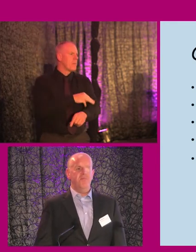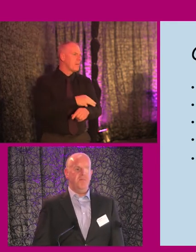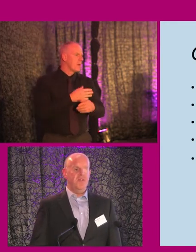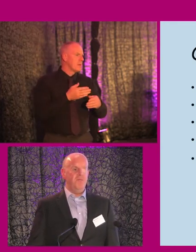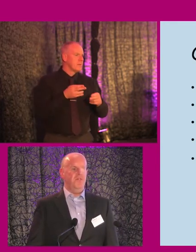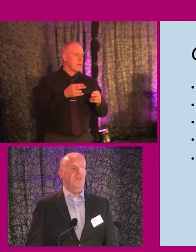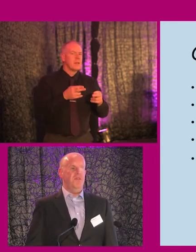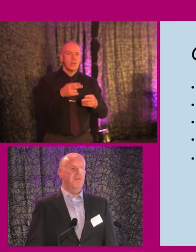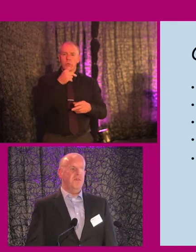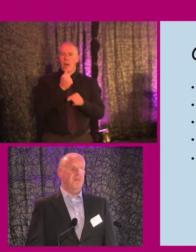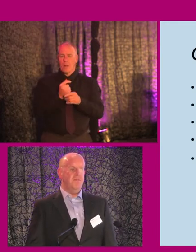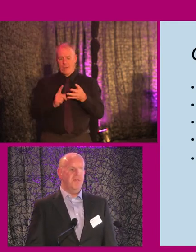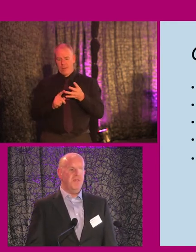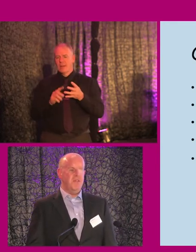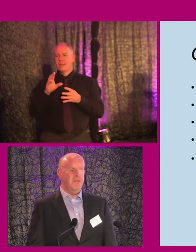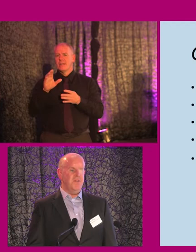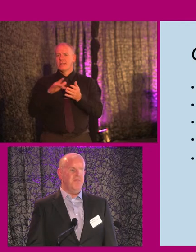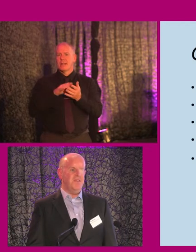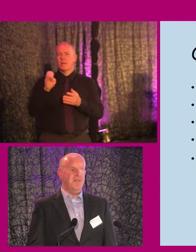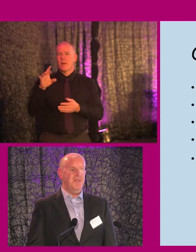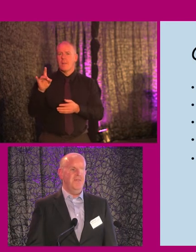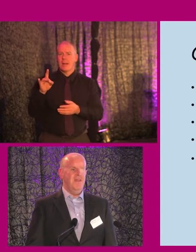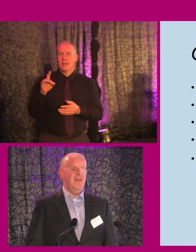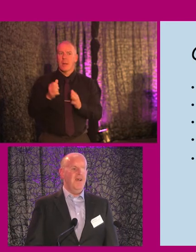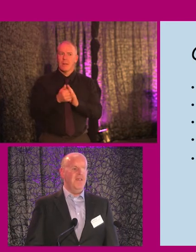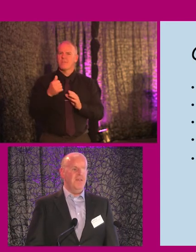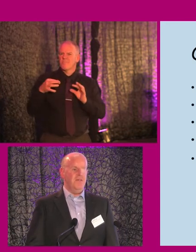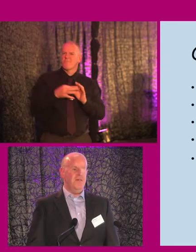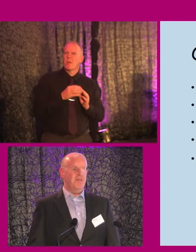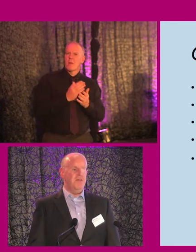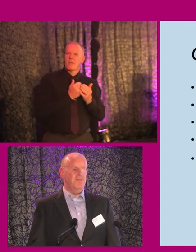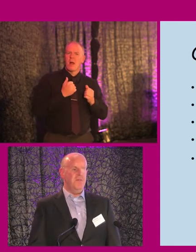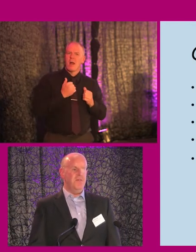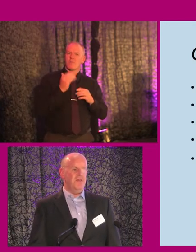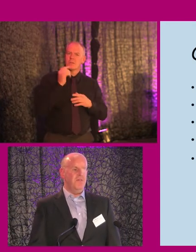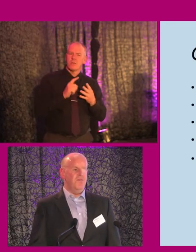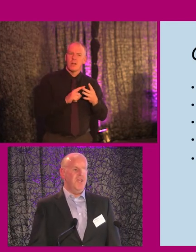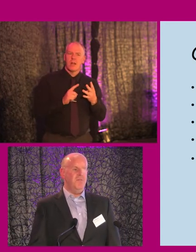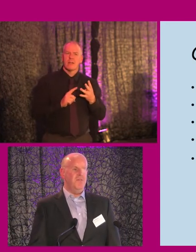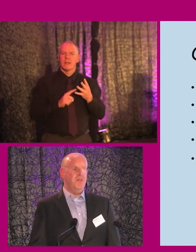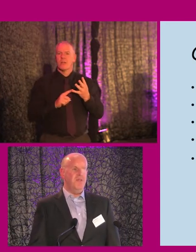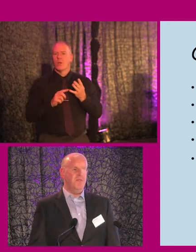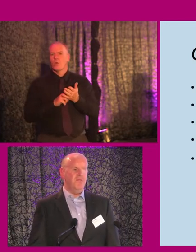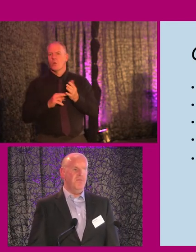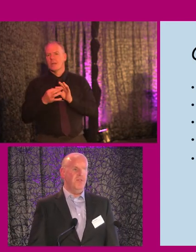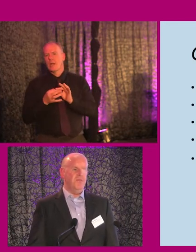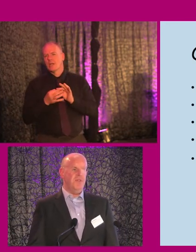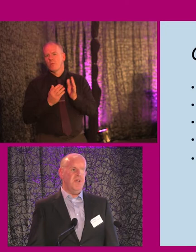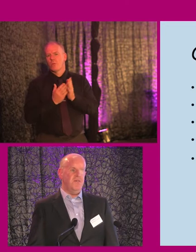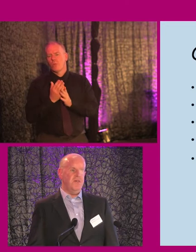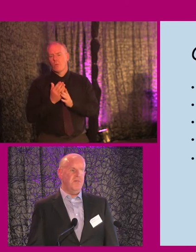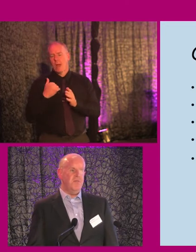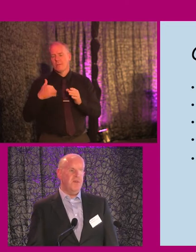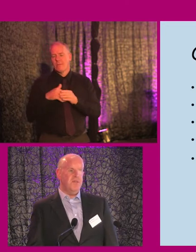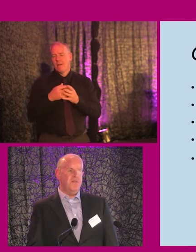about the central bank building, which is kind of the meat and potatoes of my presentation. And then I'm going to talk to you a little bit about the kind of user engagement element of it, which I was